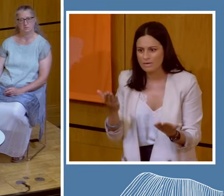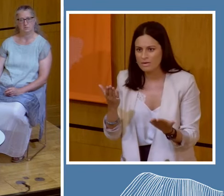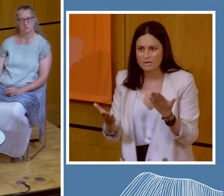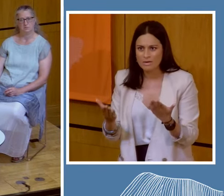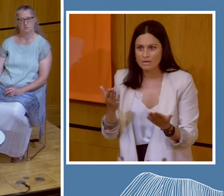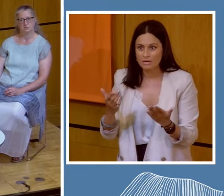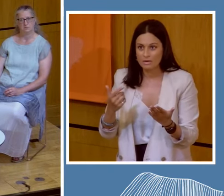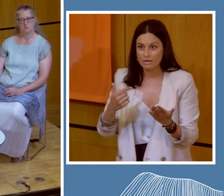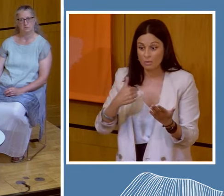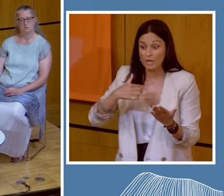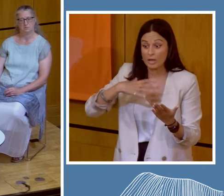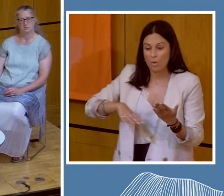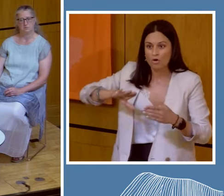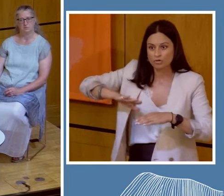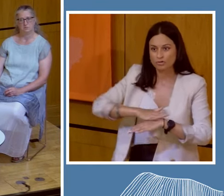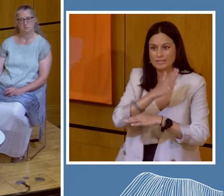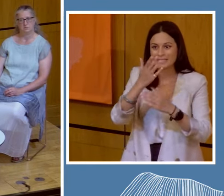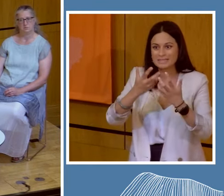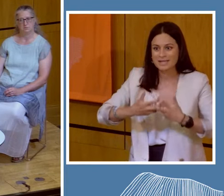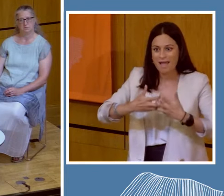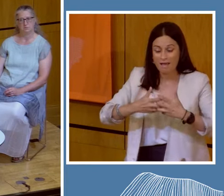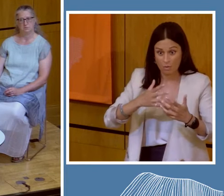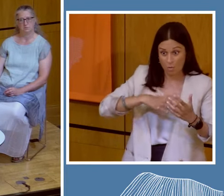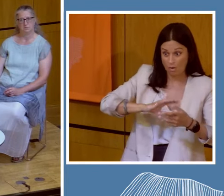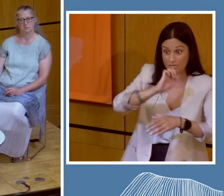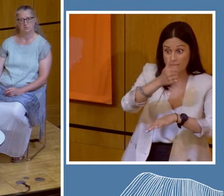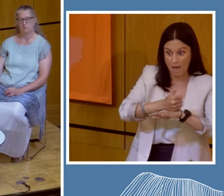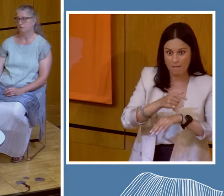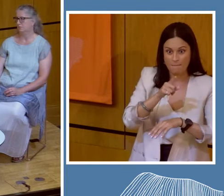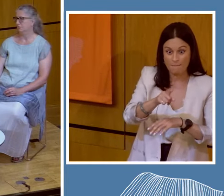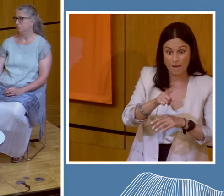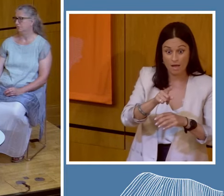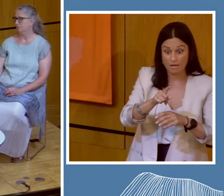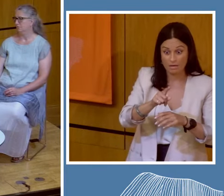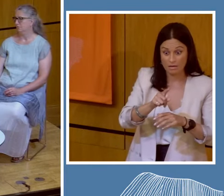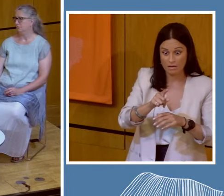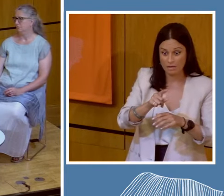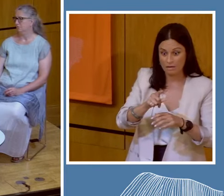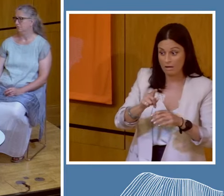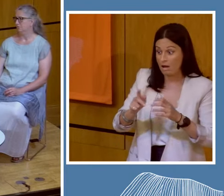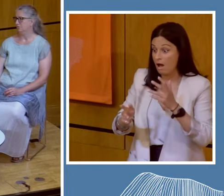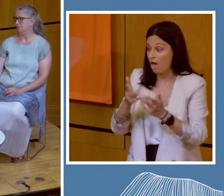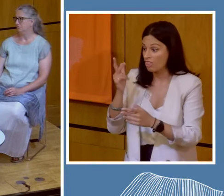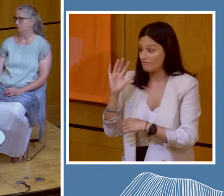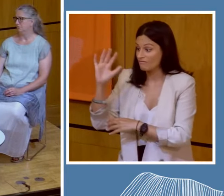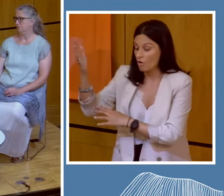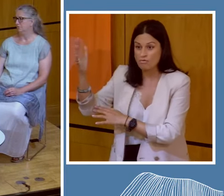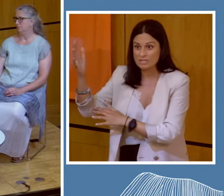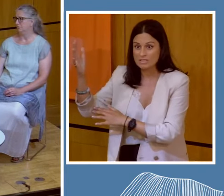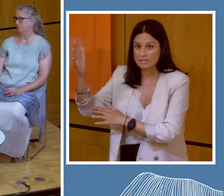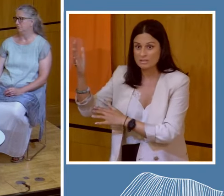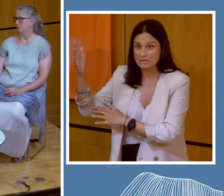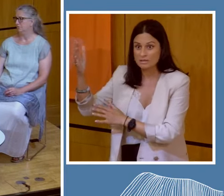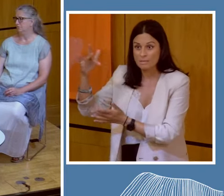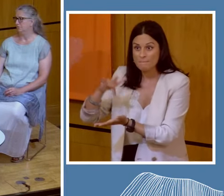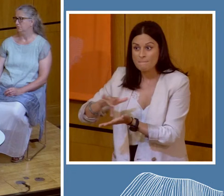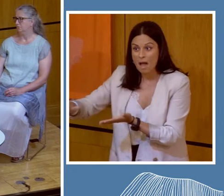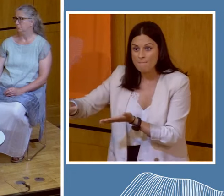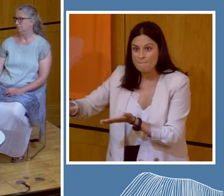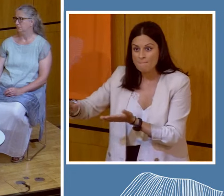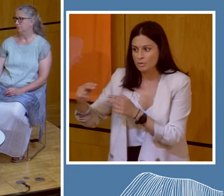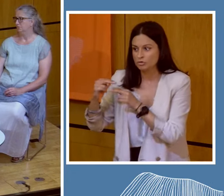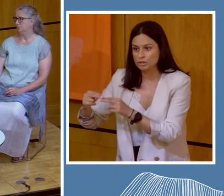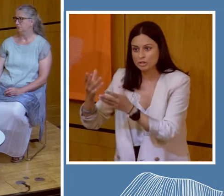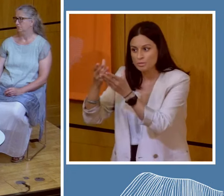We want green technology, but to get green technology, we have to take someone else's first. We have to take someone else's traditions.